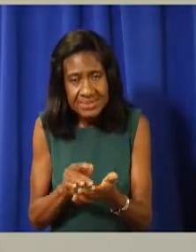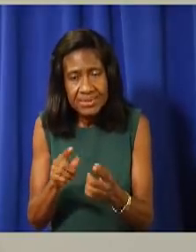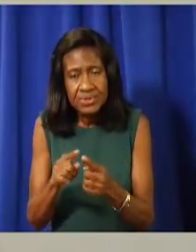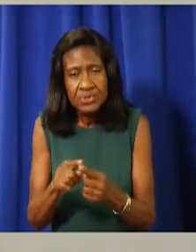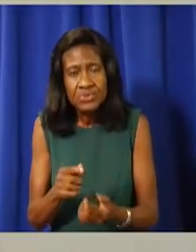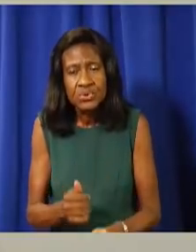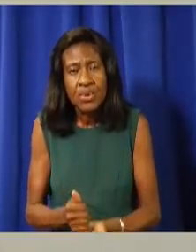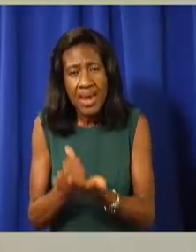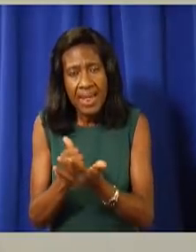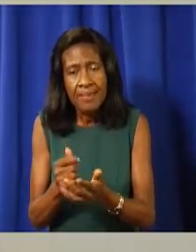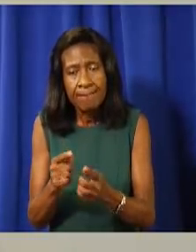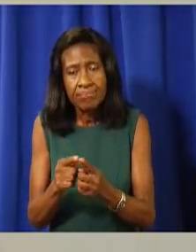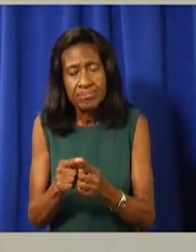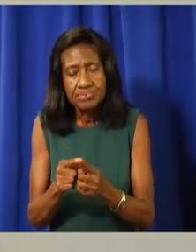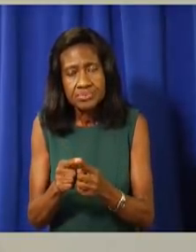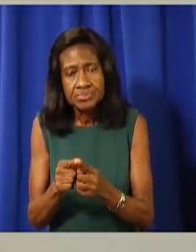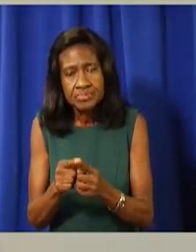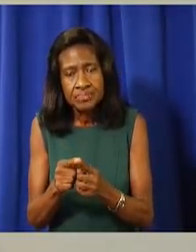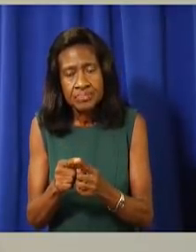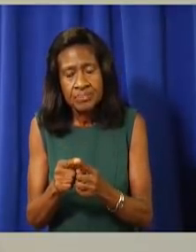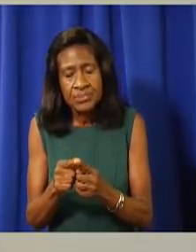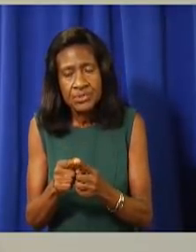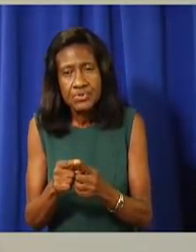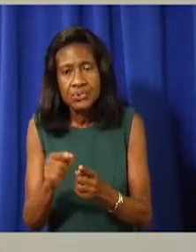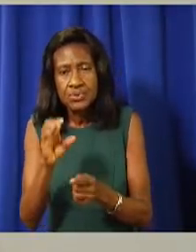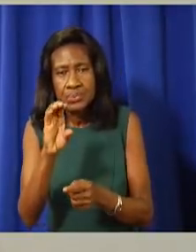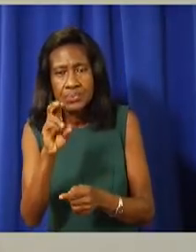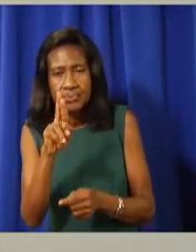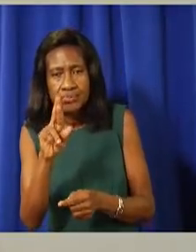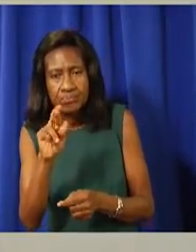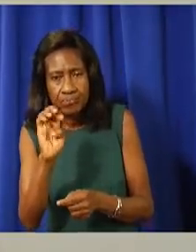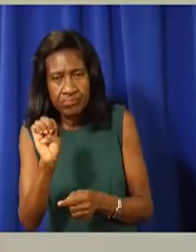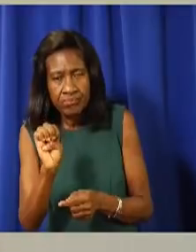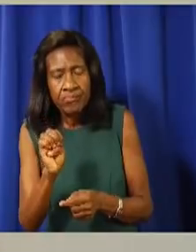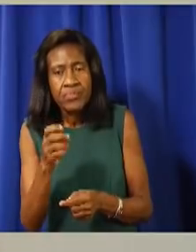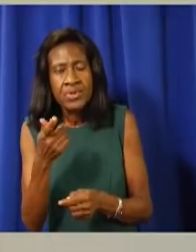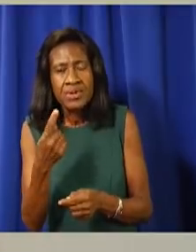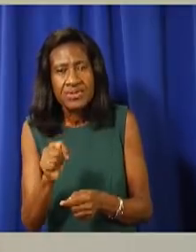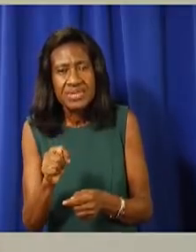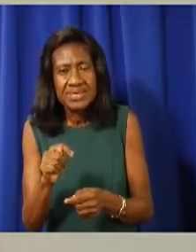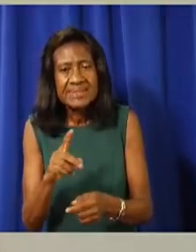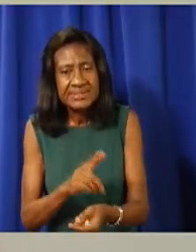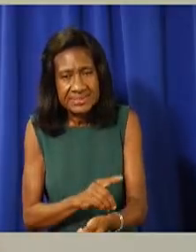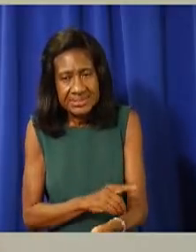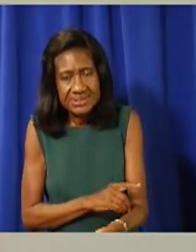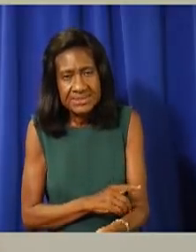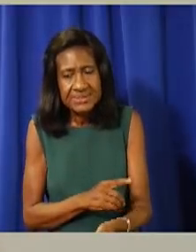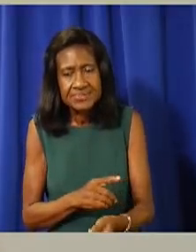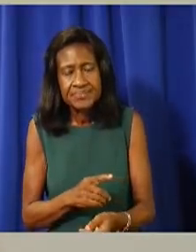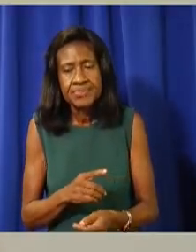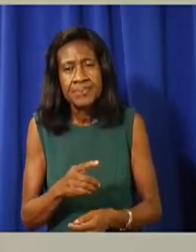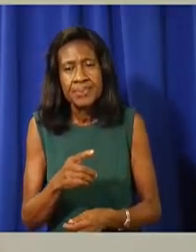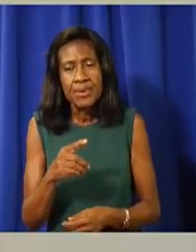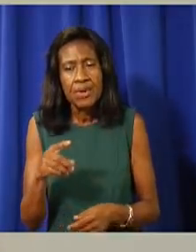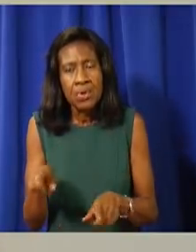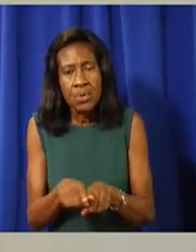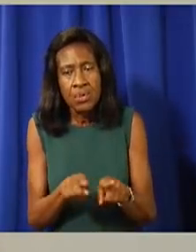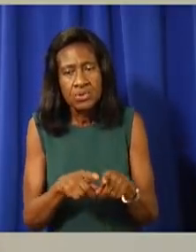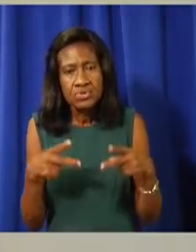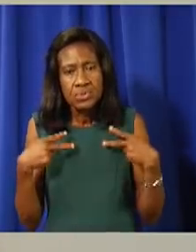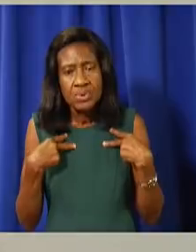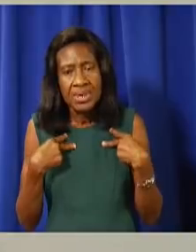for certain types of immunologic and inflammatory diseases. We also have an oxygen